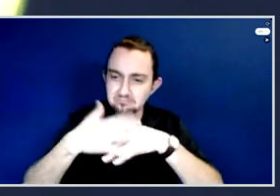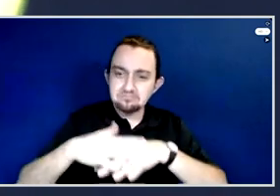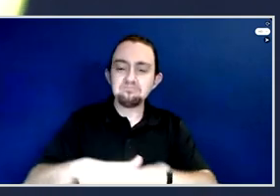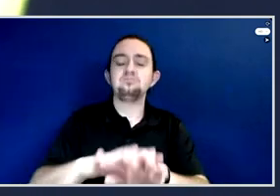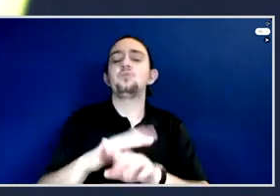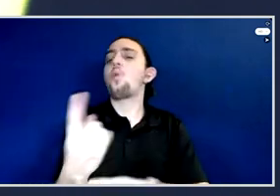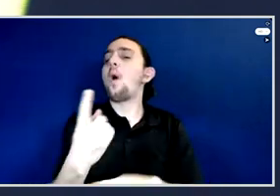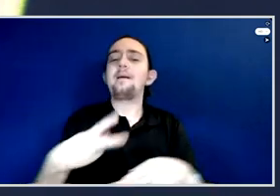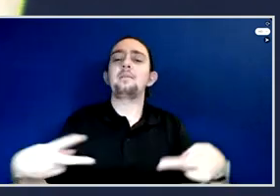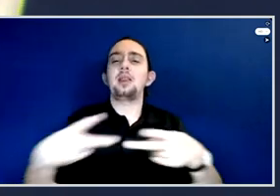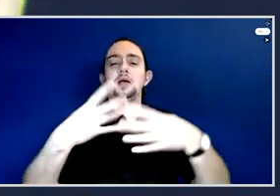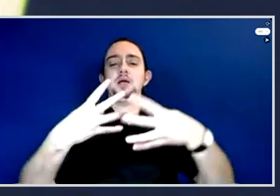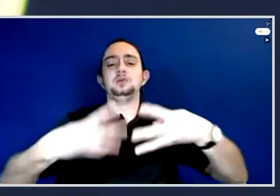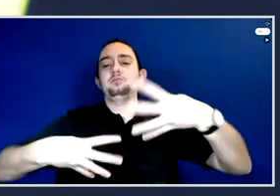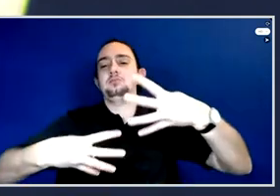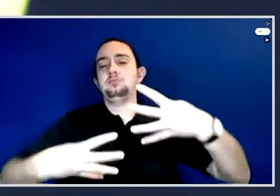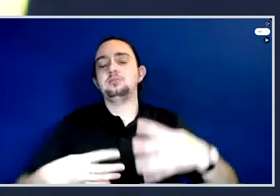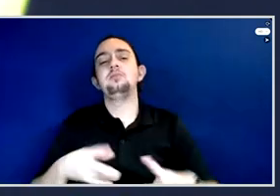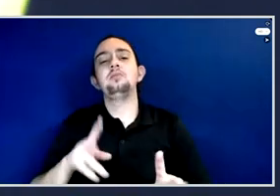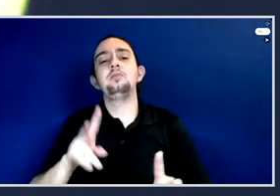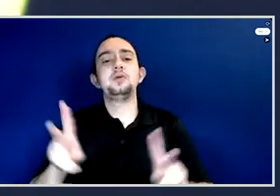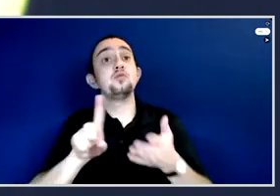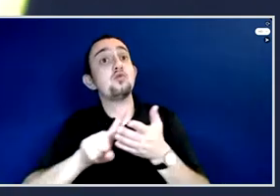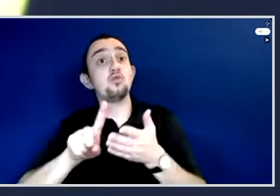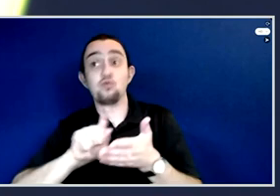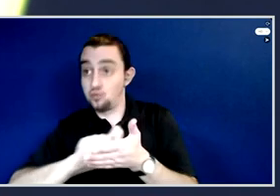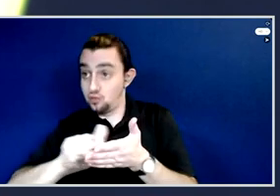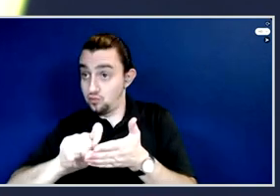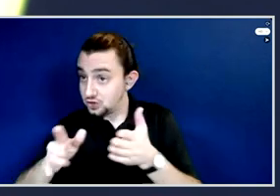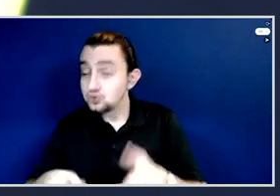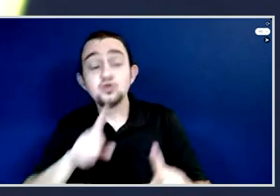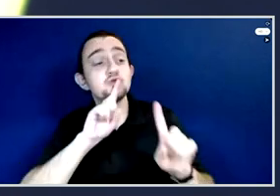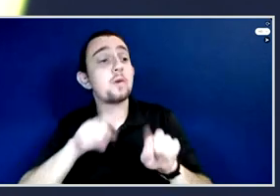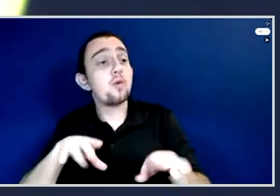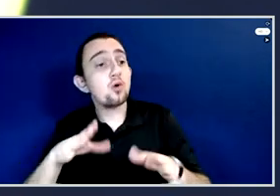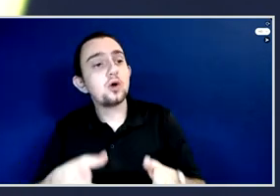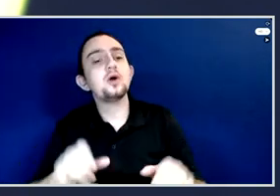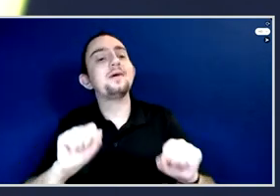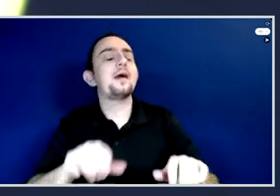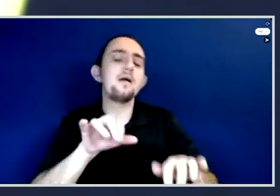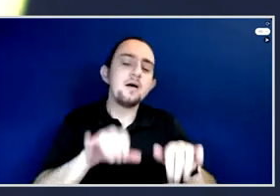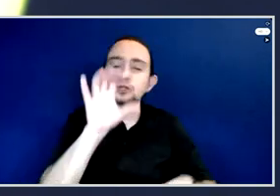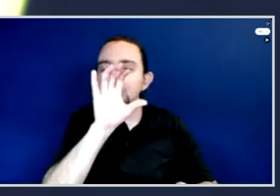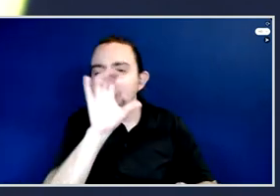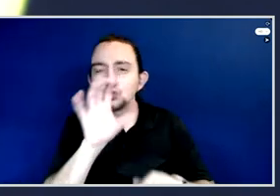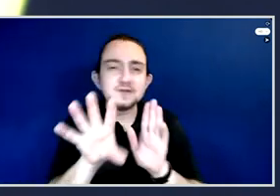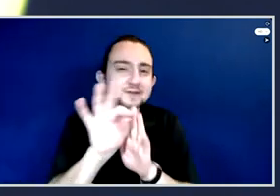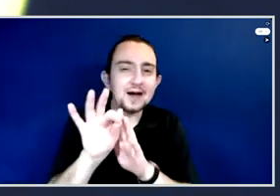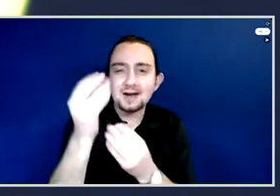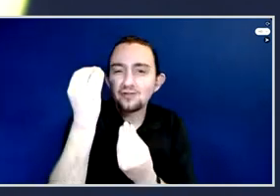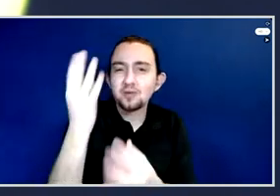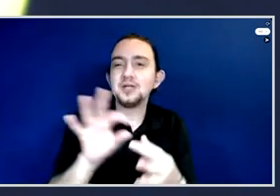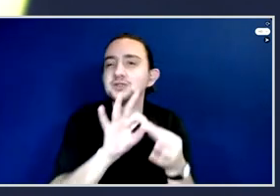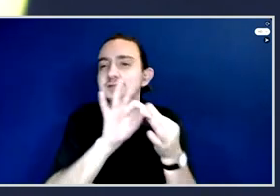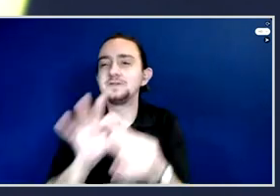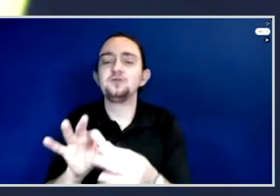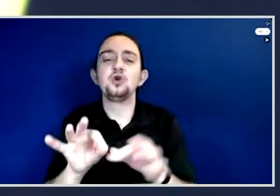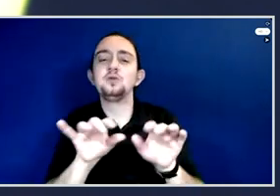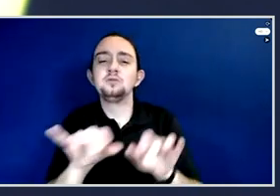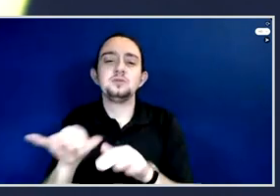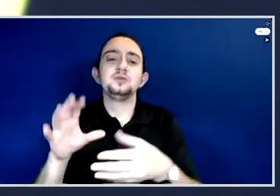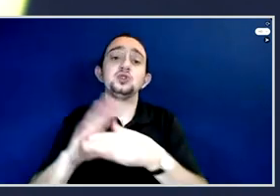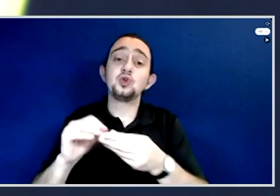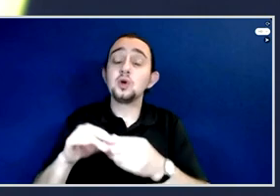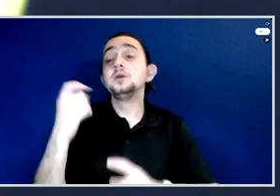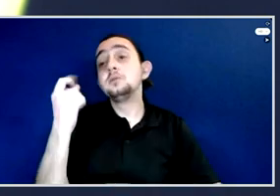search and find leads for their stories. But we also use artificial intelligence that help us, like face recognition. So we tend to